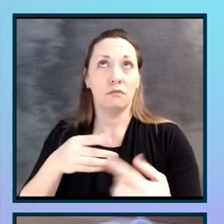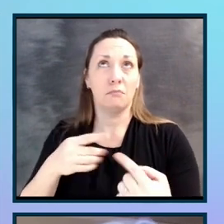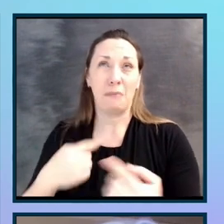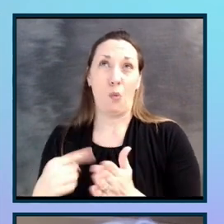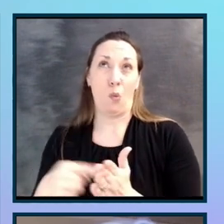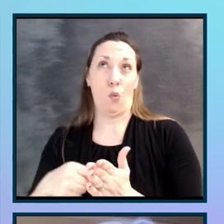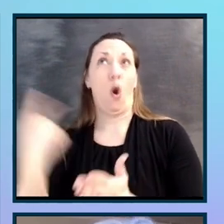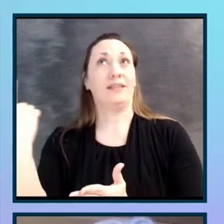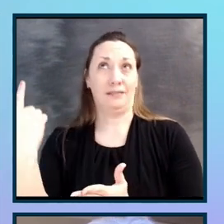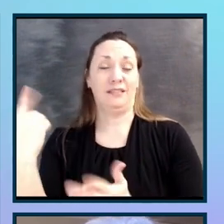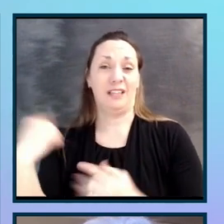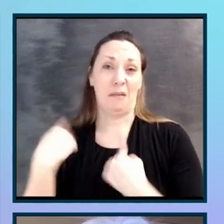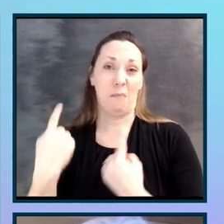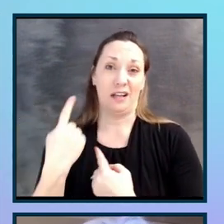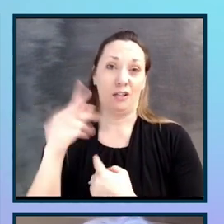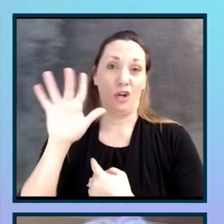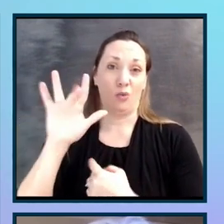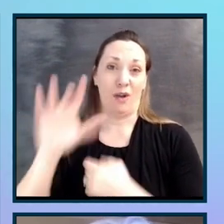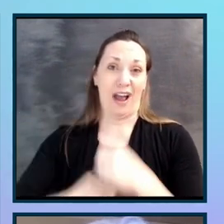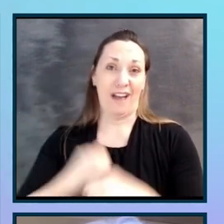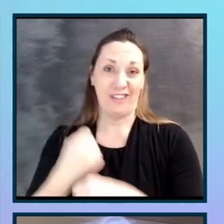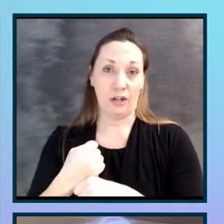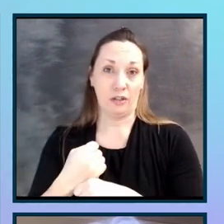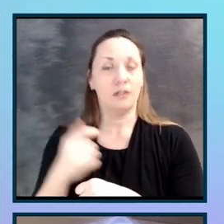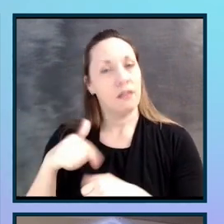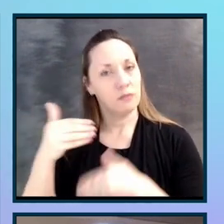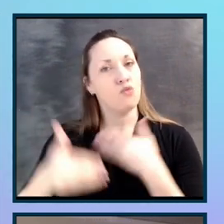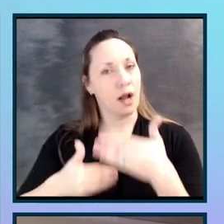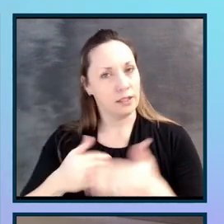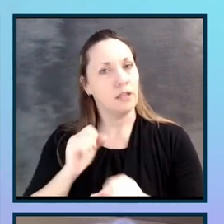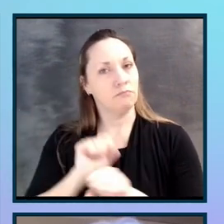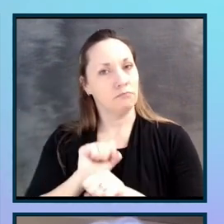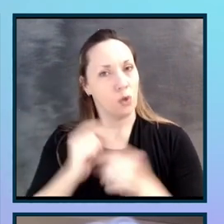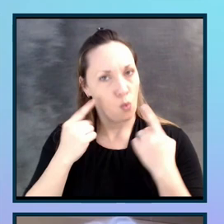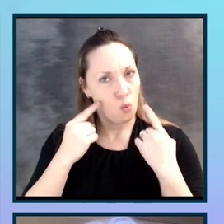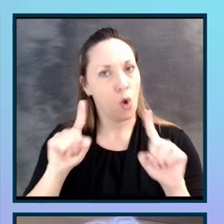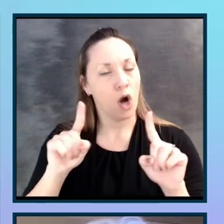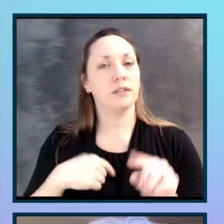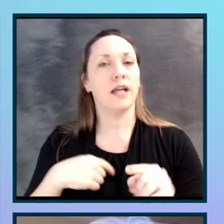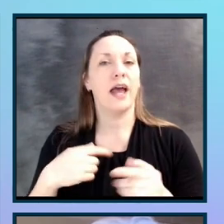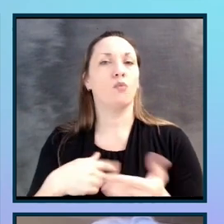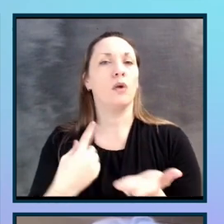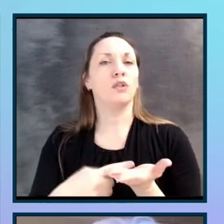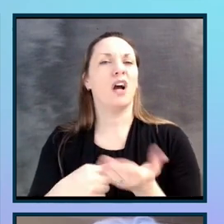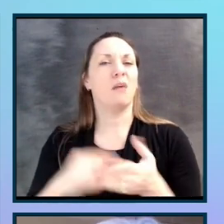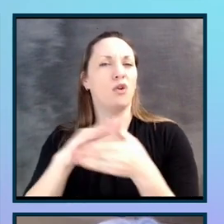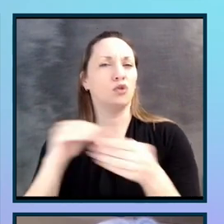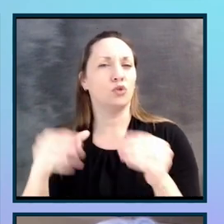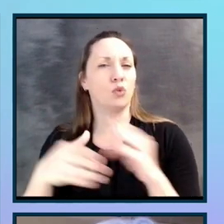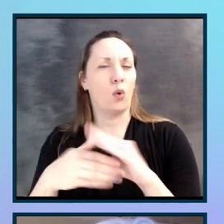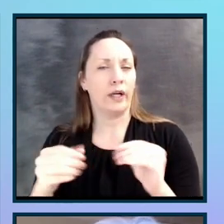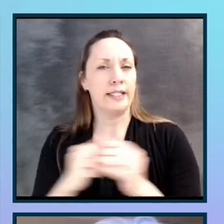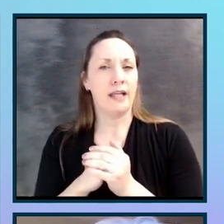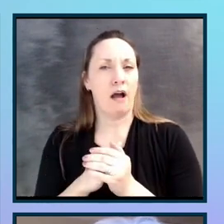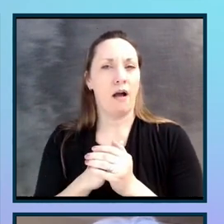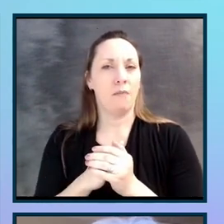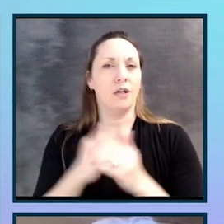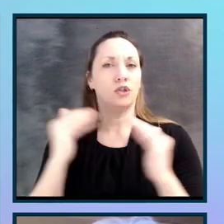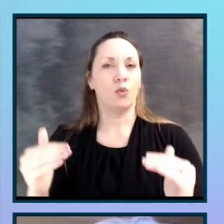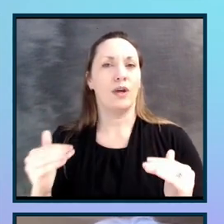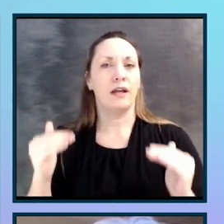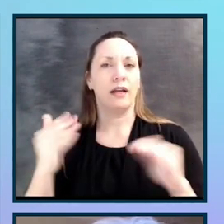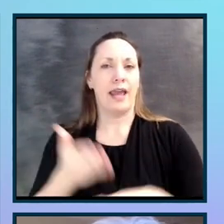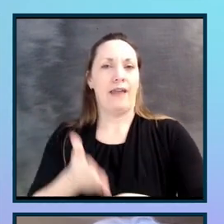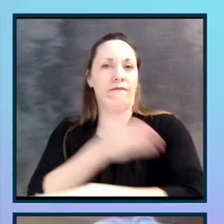the process has worked and we'll share some, you know, we get to the story part, we'll share some stories to advance